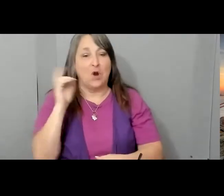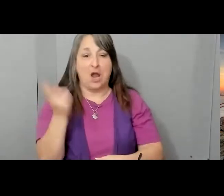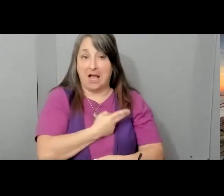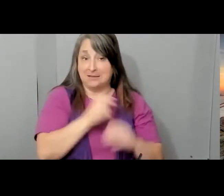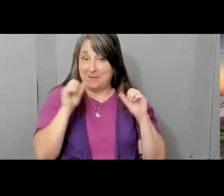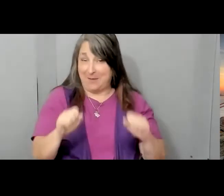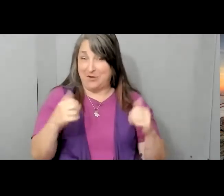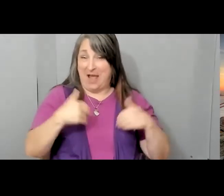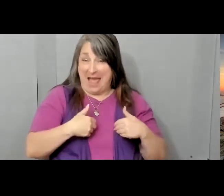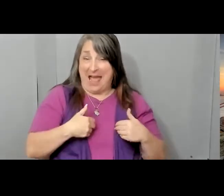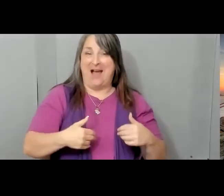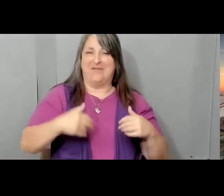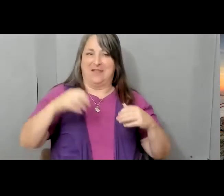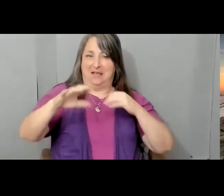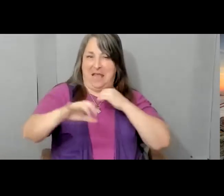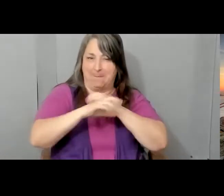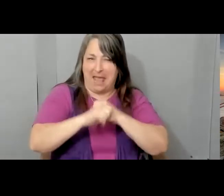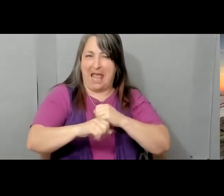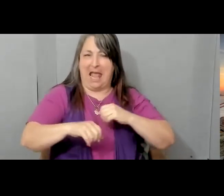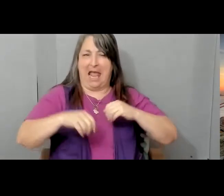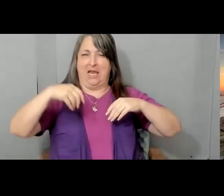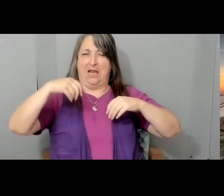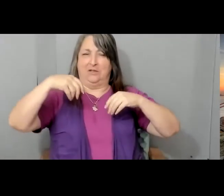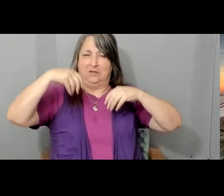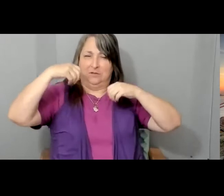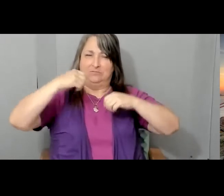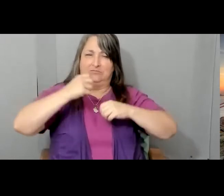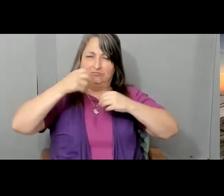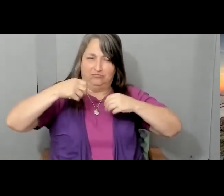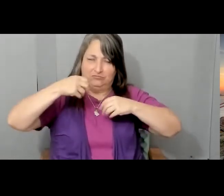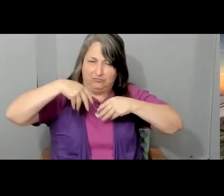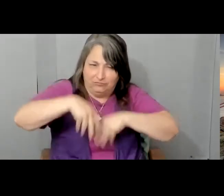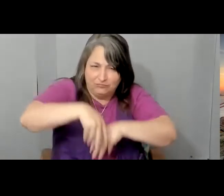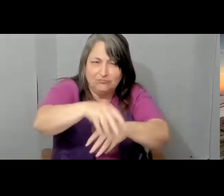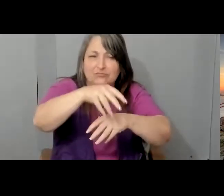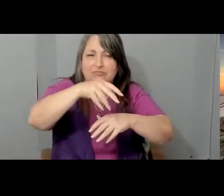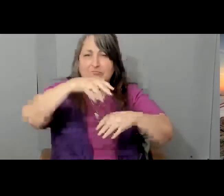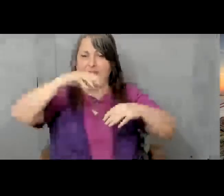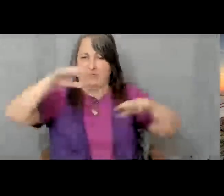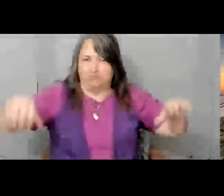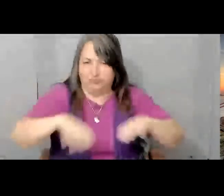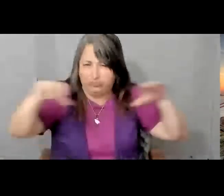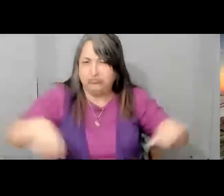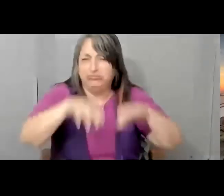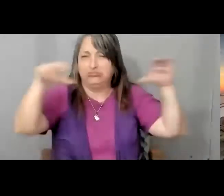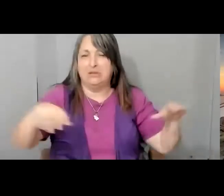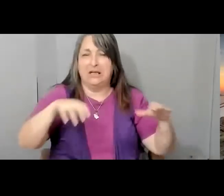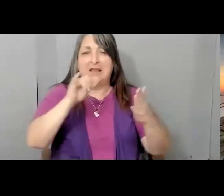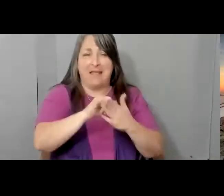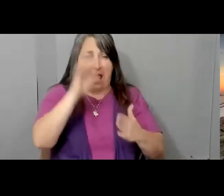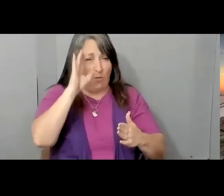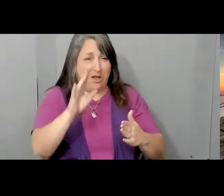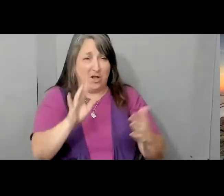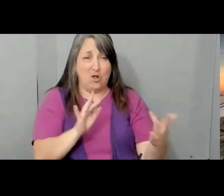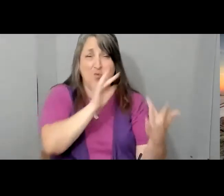on the ground campaign, the kind of advertising that speaks to monolingual voters. We need resources,